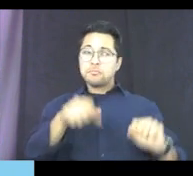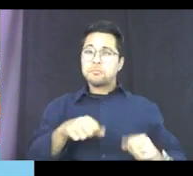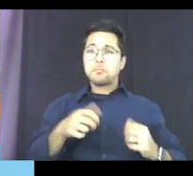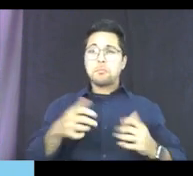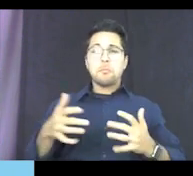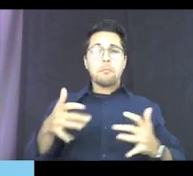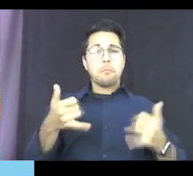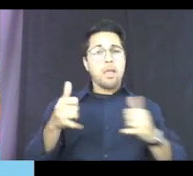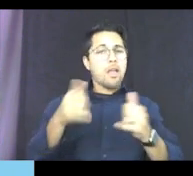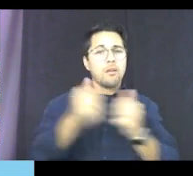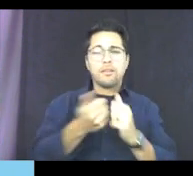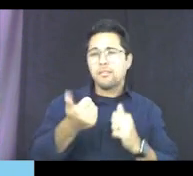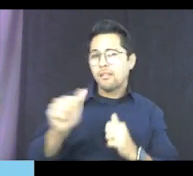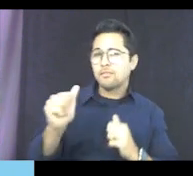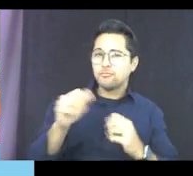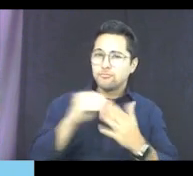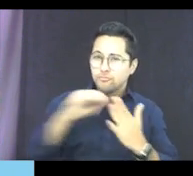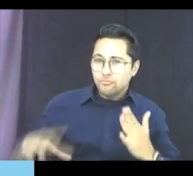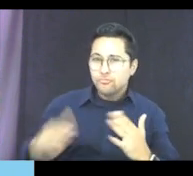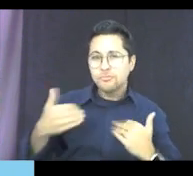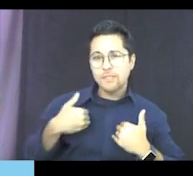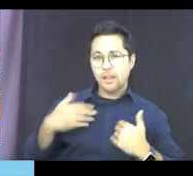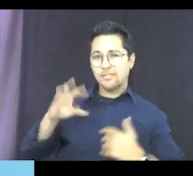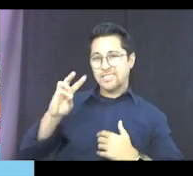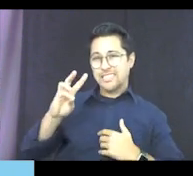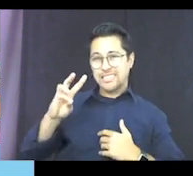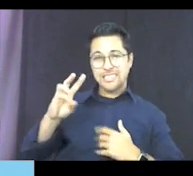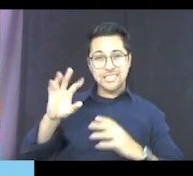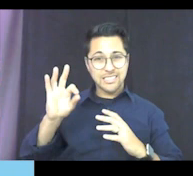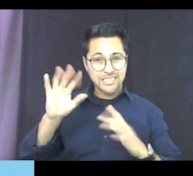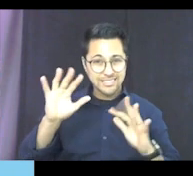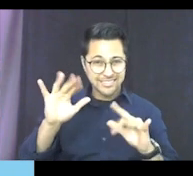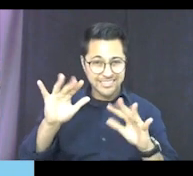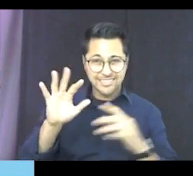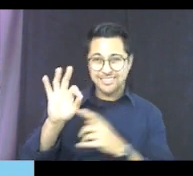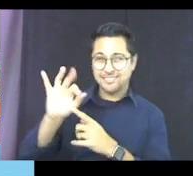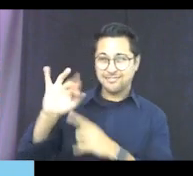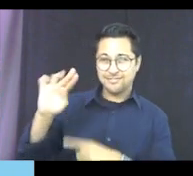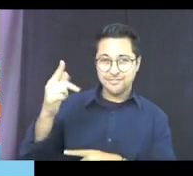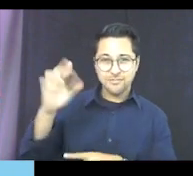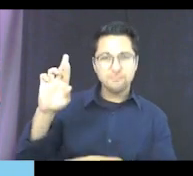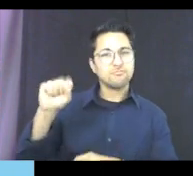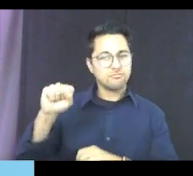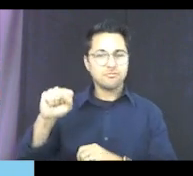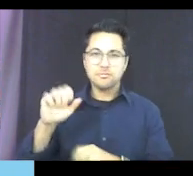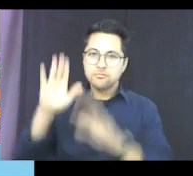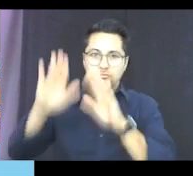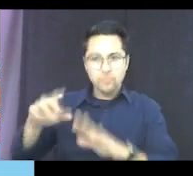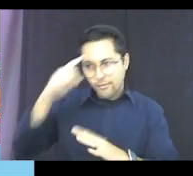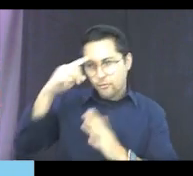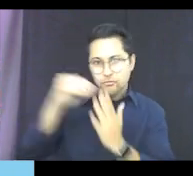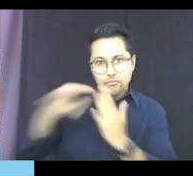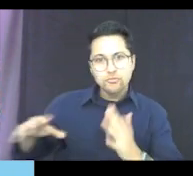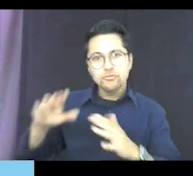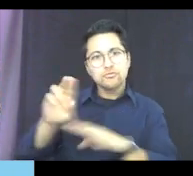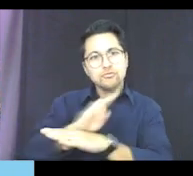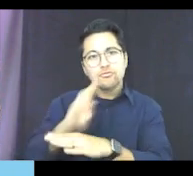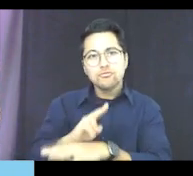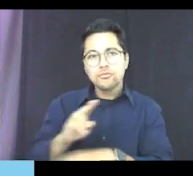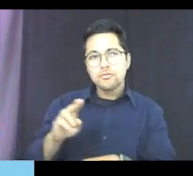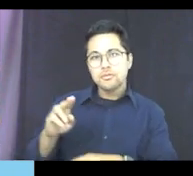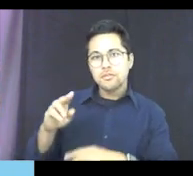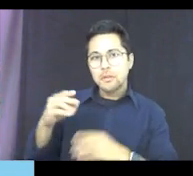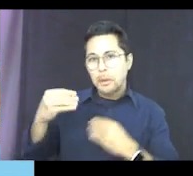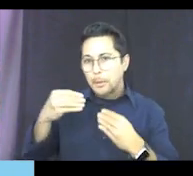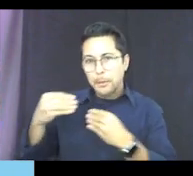student that has six usable fingers. So it's great for students that are learning the recorder, but might not be able to